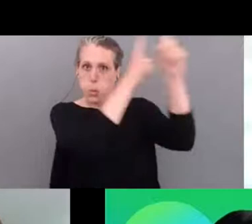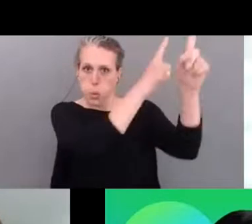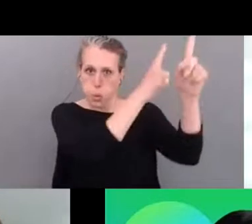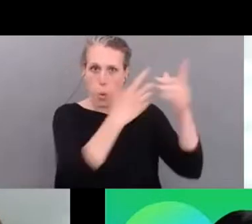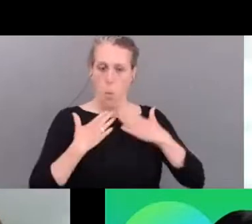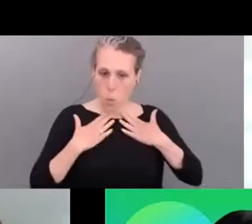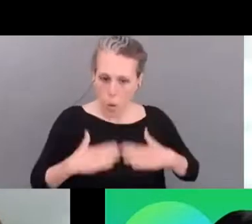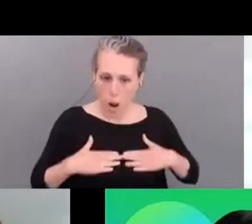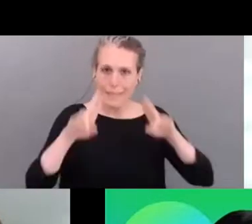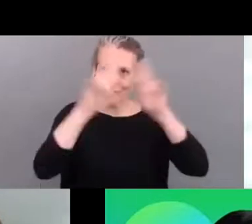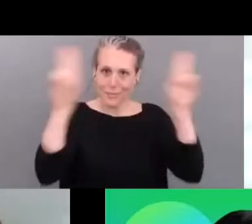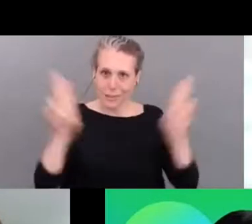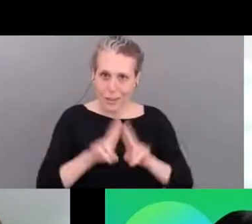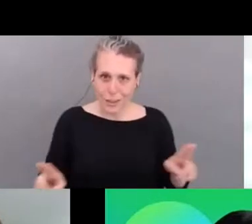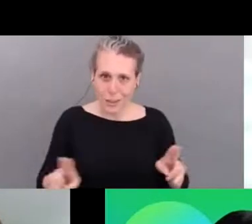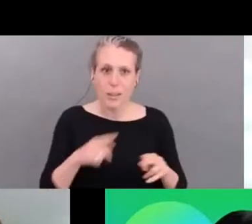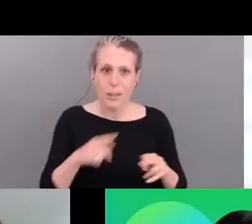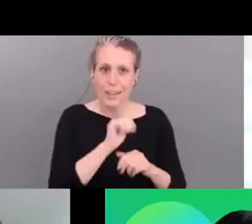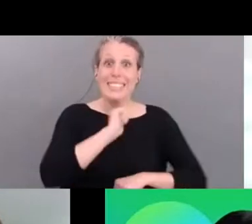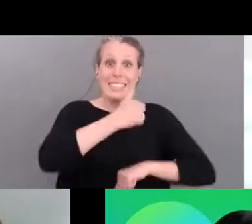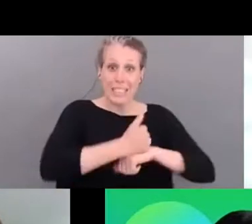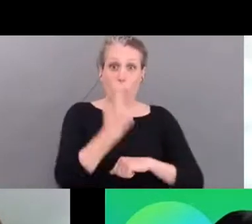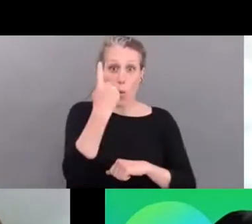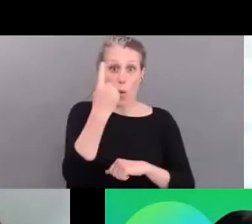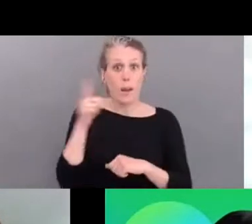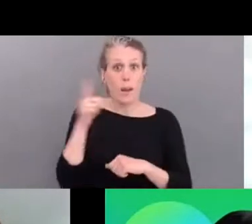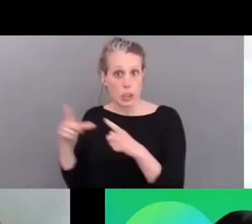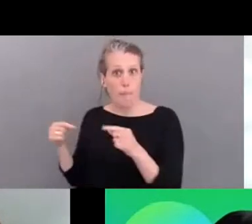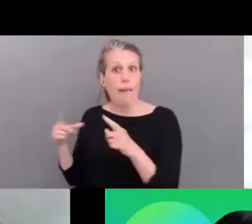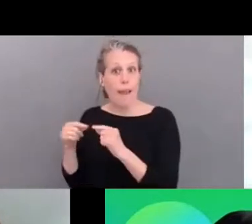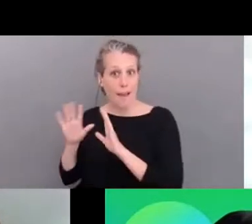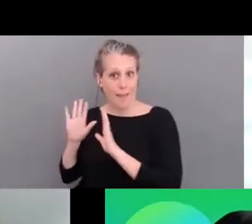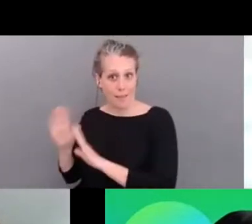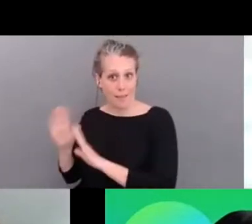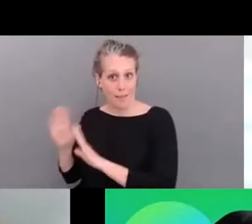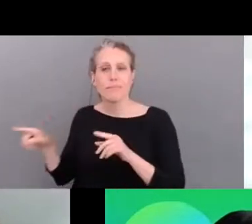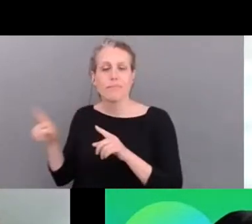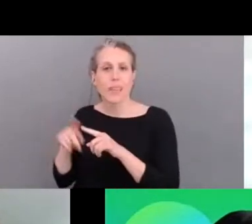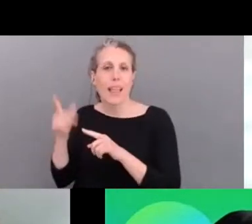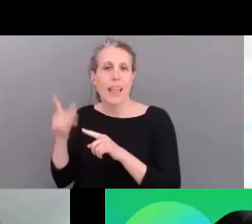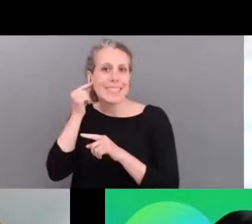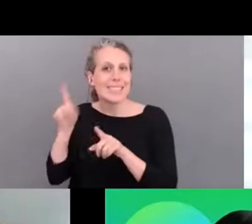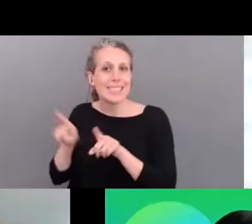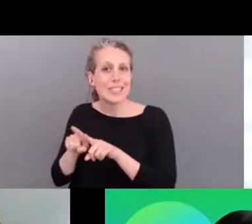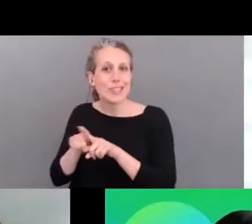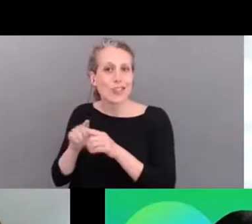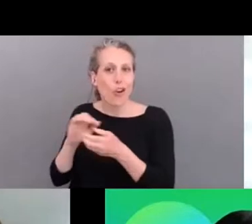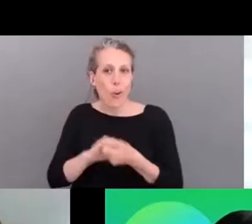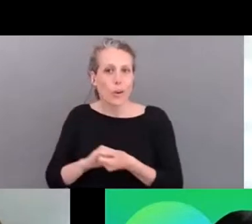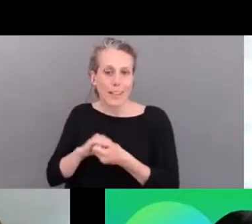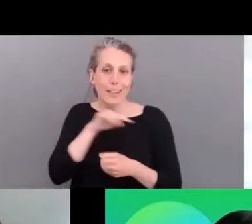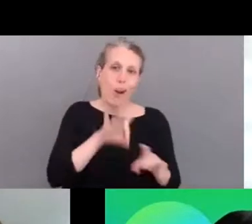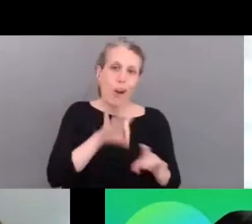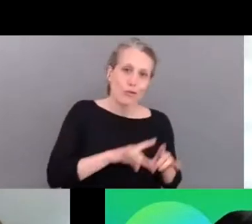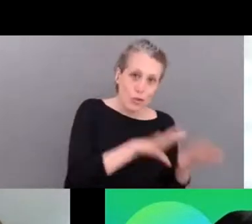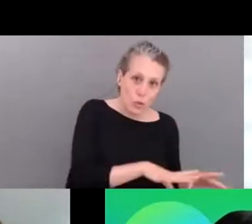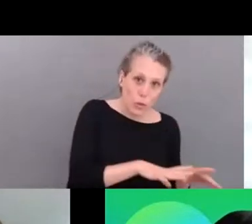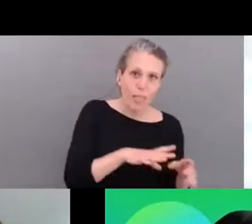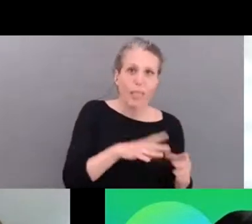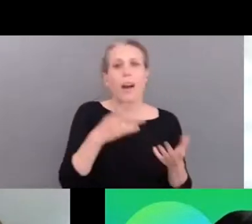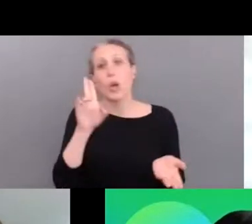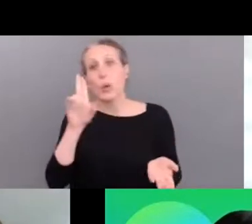they've just started a green sports alliance in japan there are sister organizations in australia and we know in the uk as well